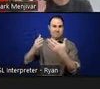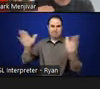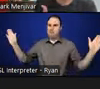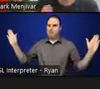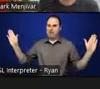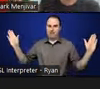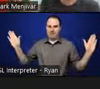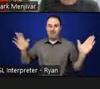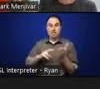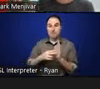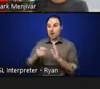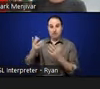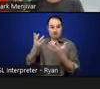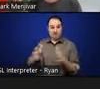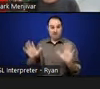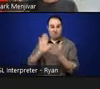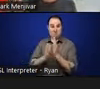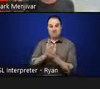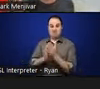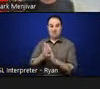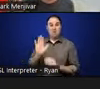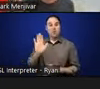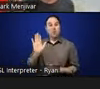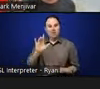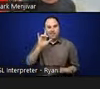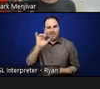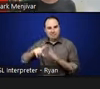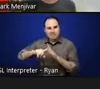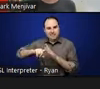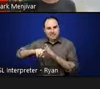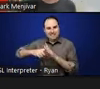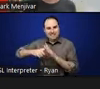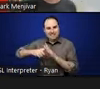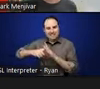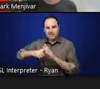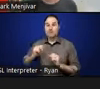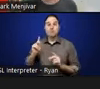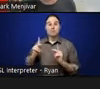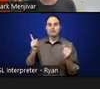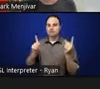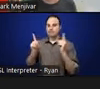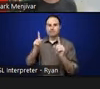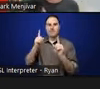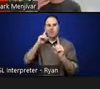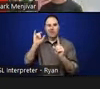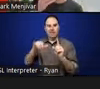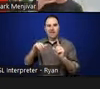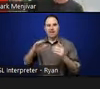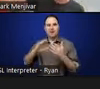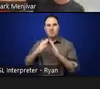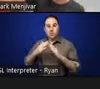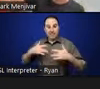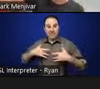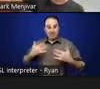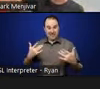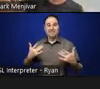the final thing. It can often represent a beginning. And so as people were coming for this community event, they were like, oh my gosh, I